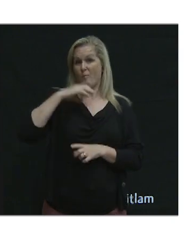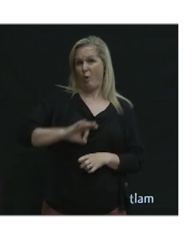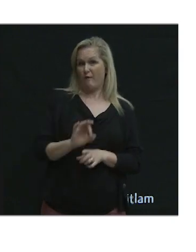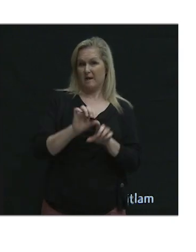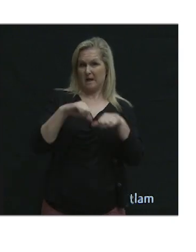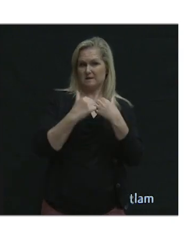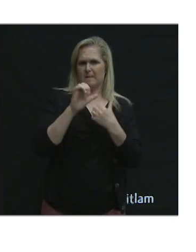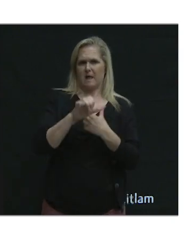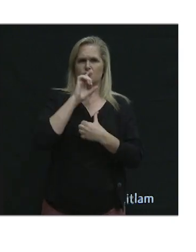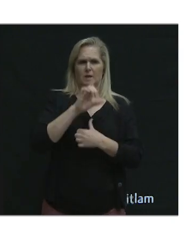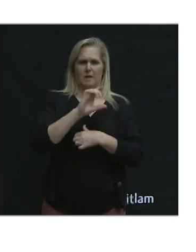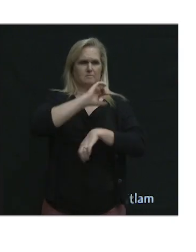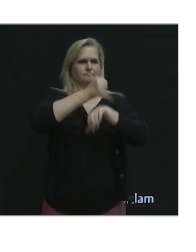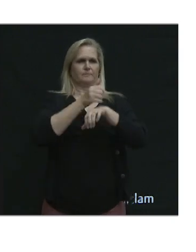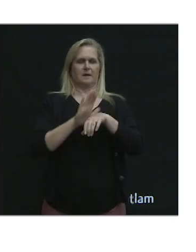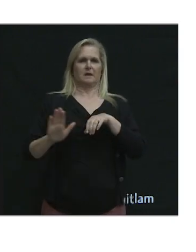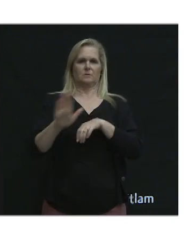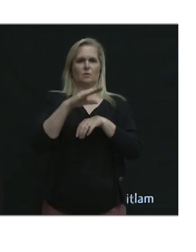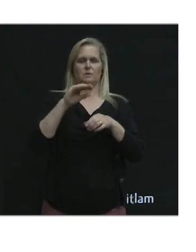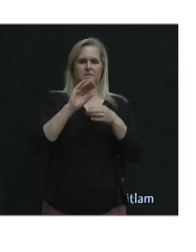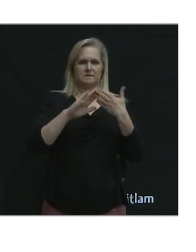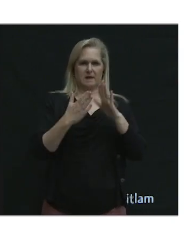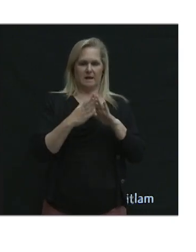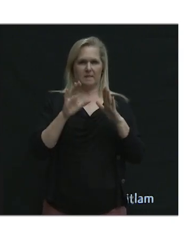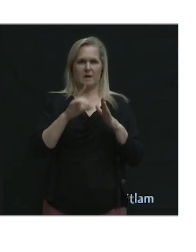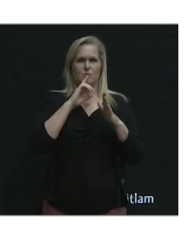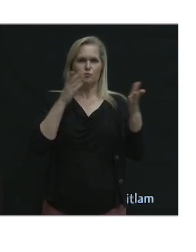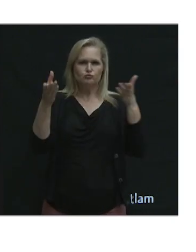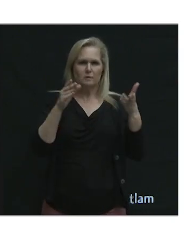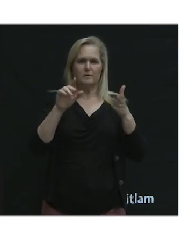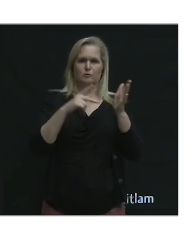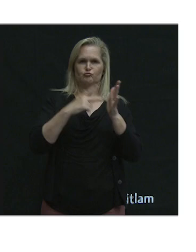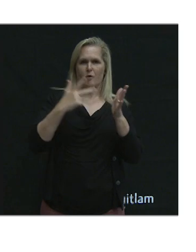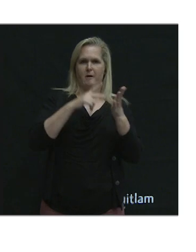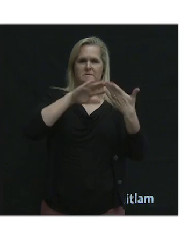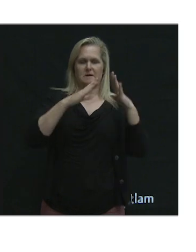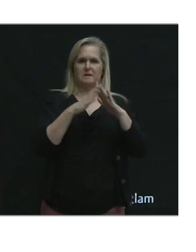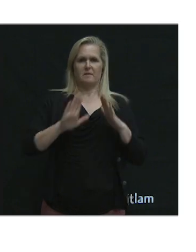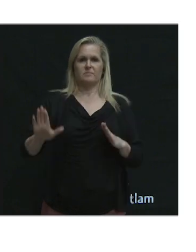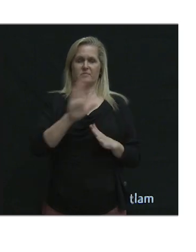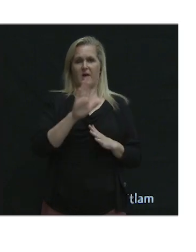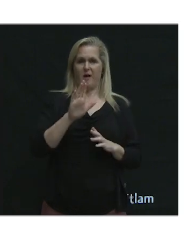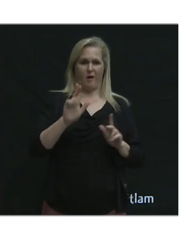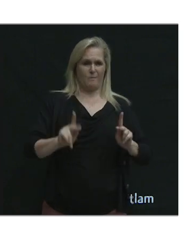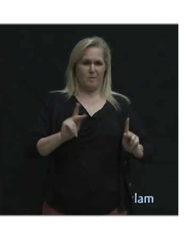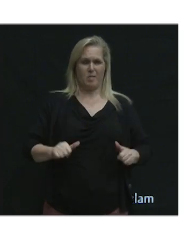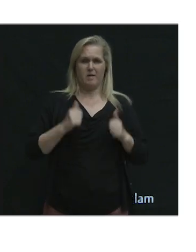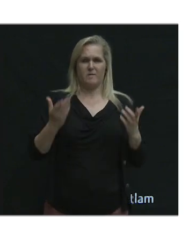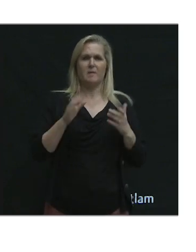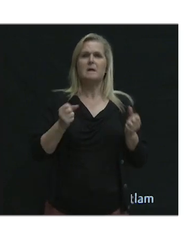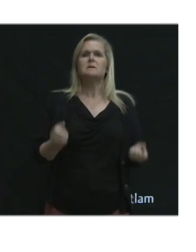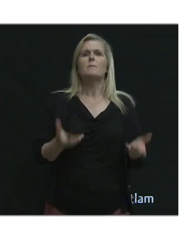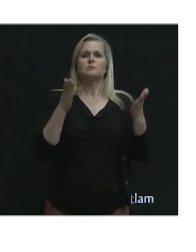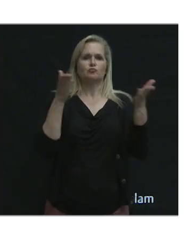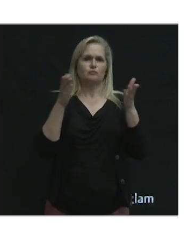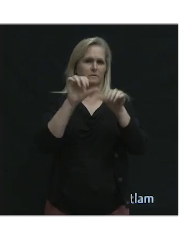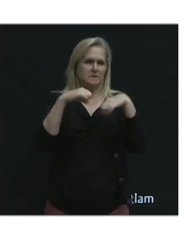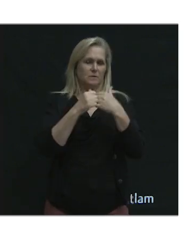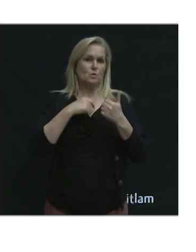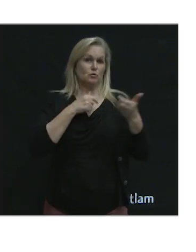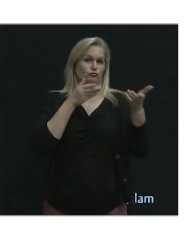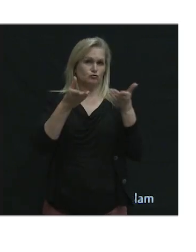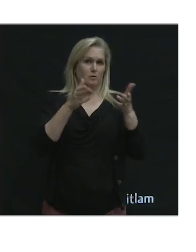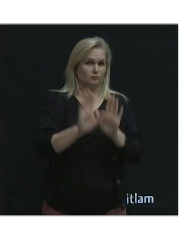that is based in Tri-Cities and is focused on serving the Tri-Cities residents. It is a multi-service agency as we